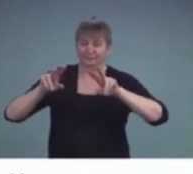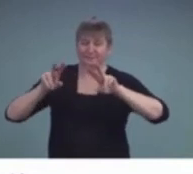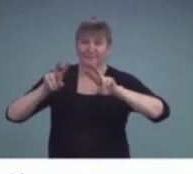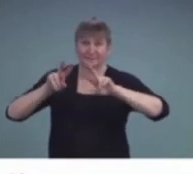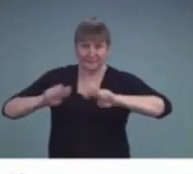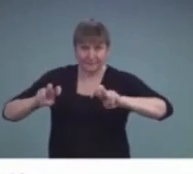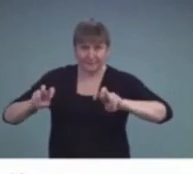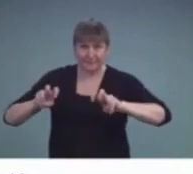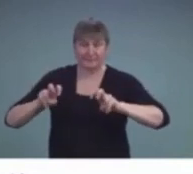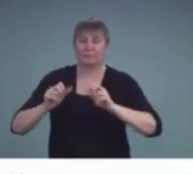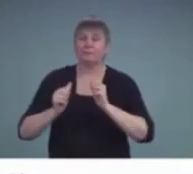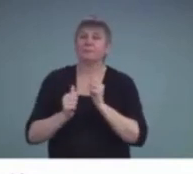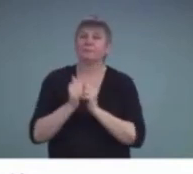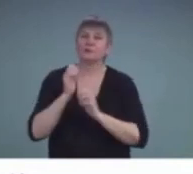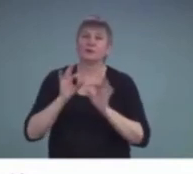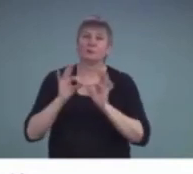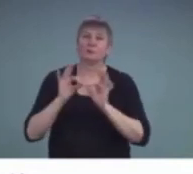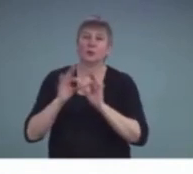the outcomes.